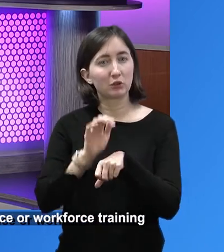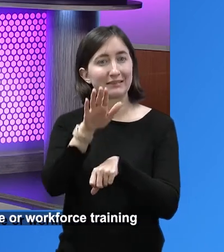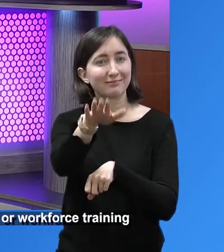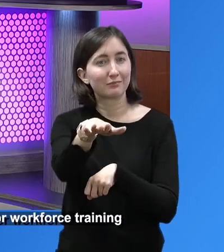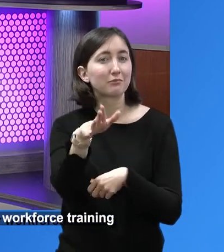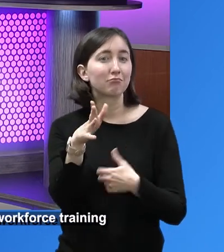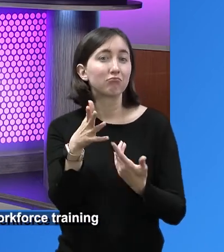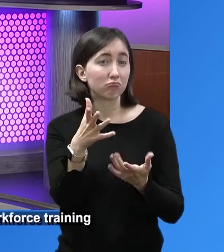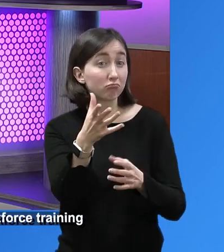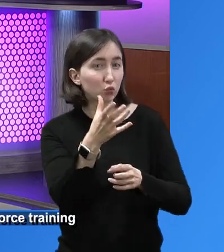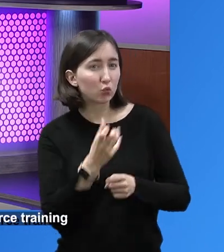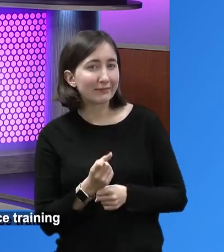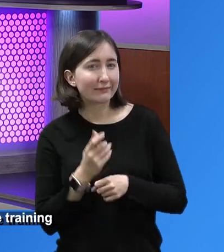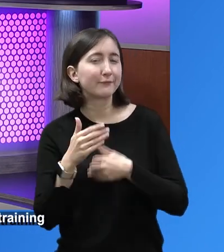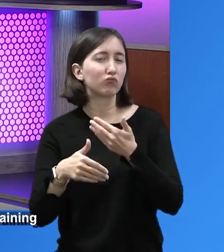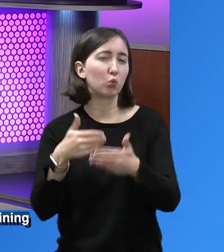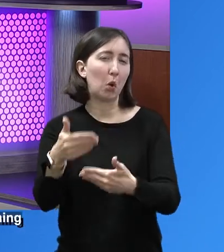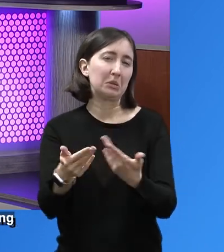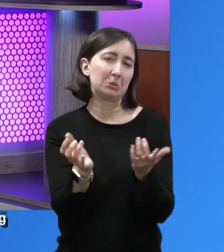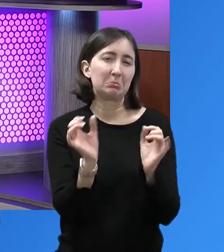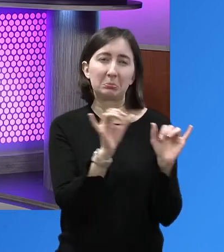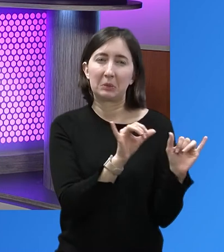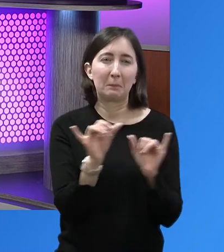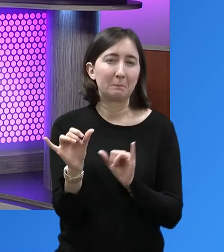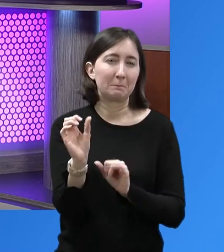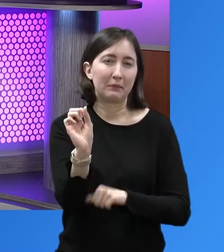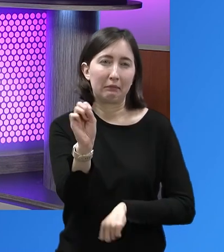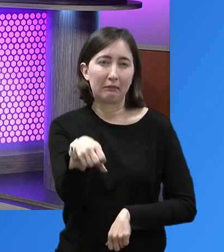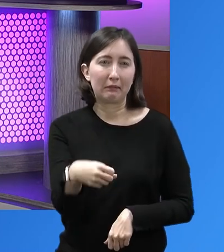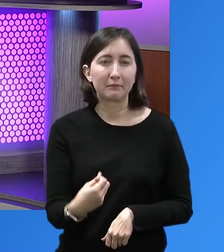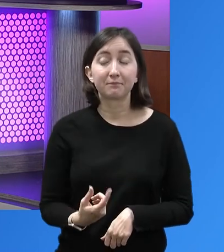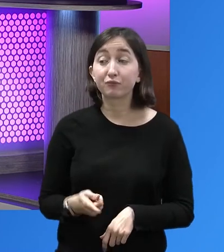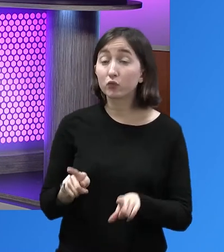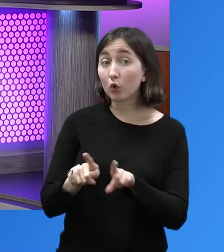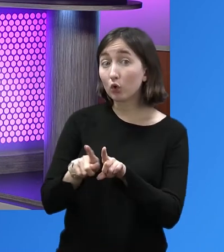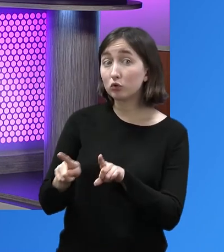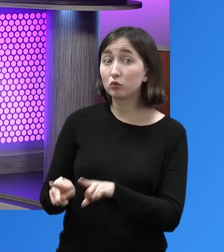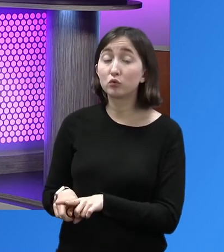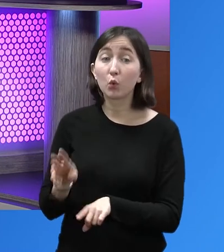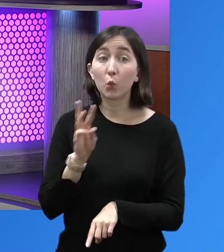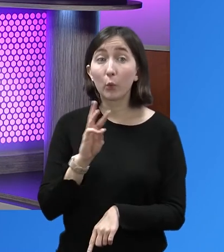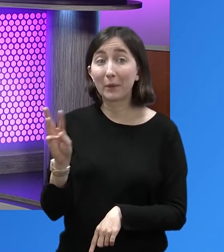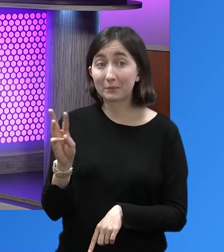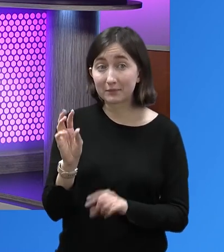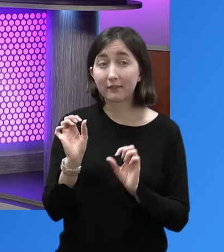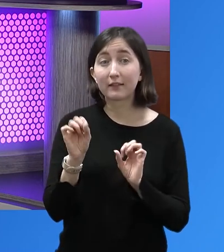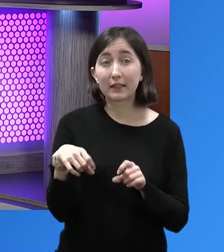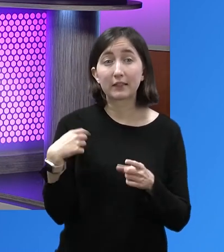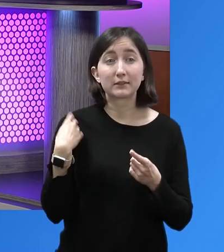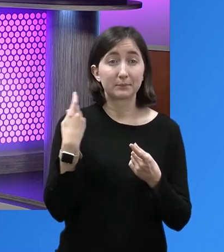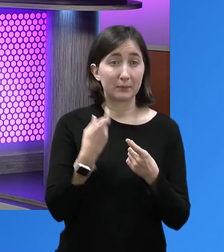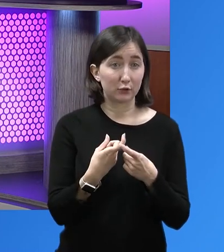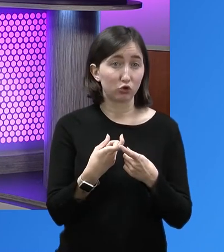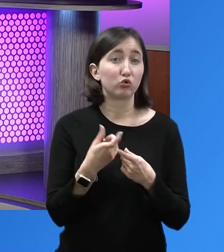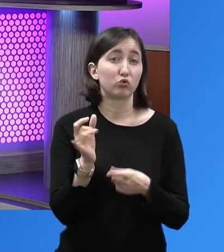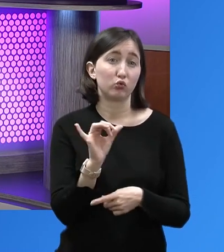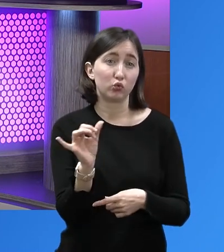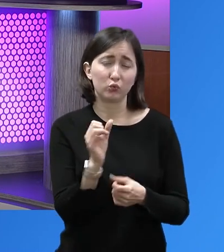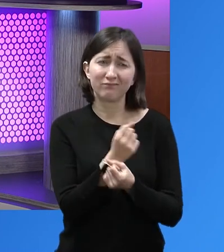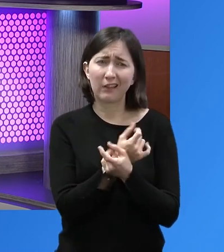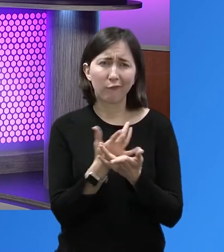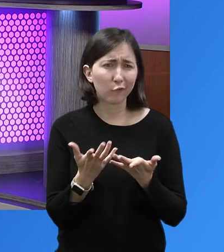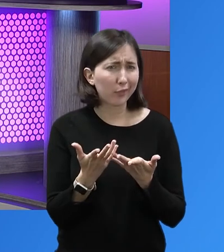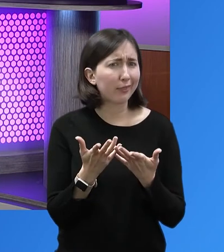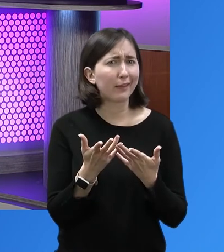can help those that are not quite ready for an online application. Yeah. So, you know, I'm also, if you go to our website, you're going to see